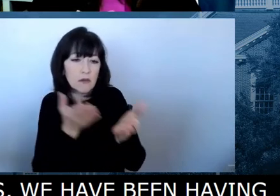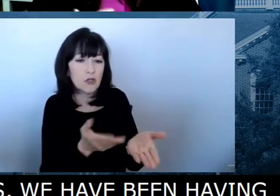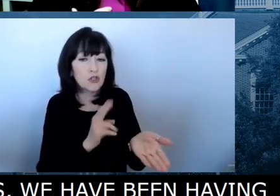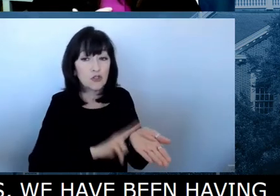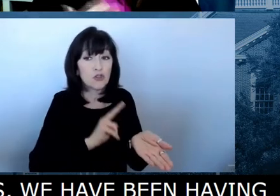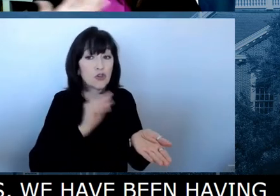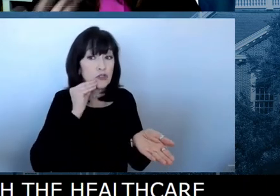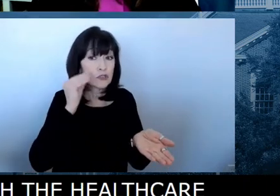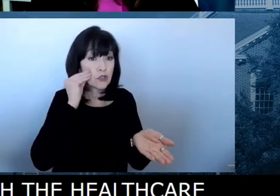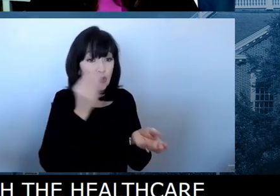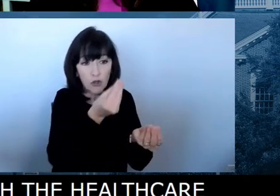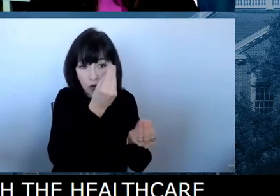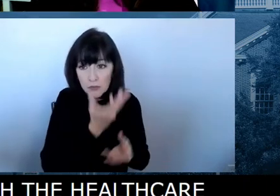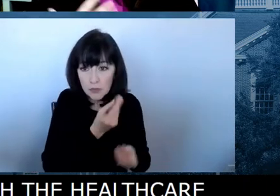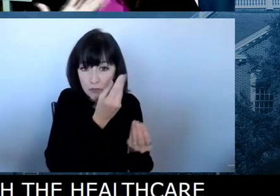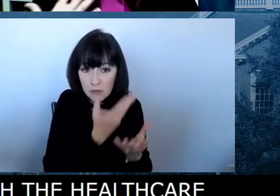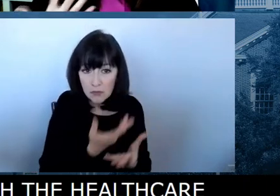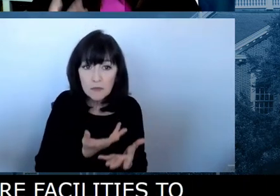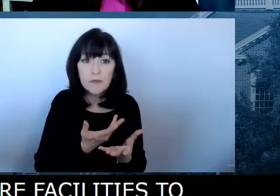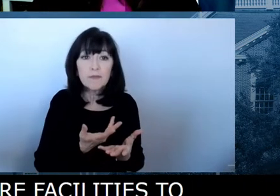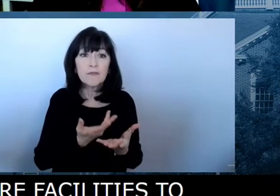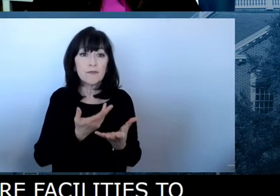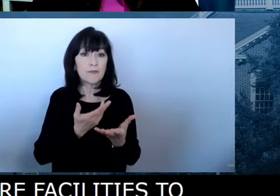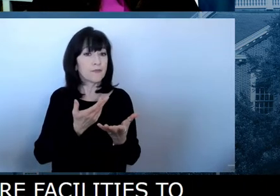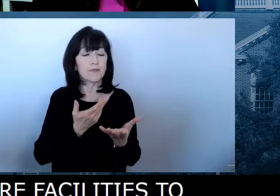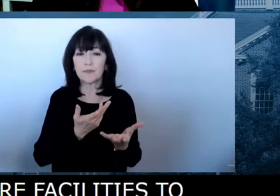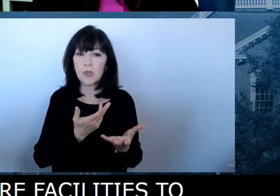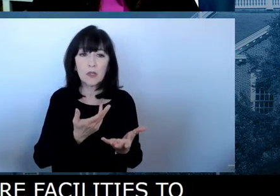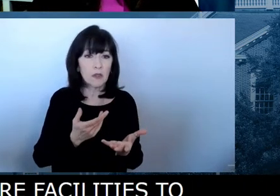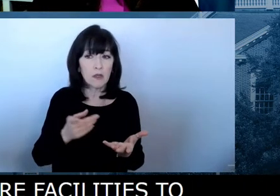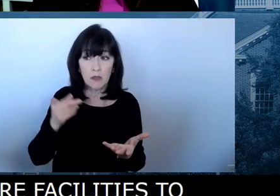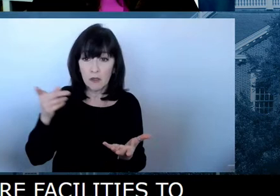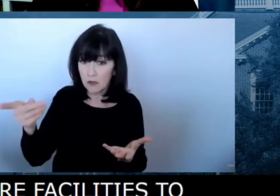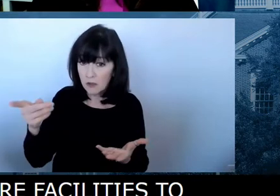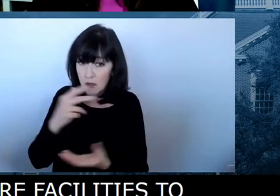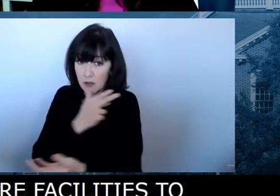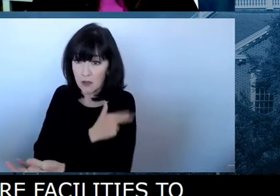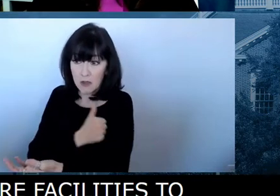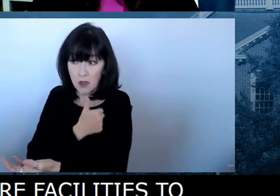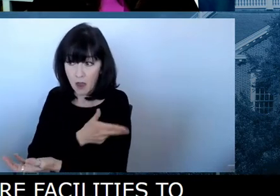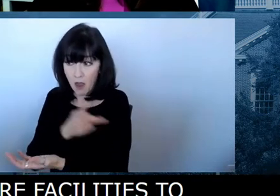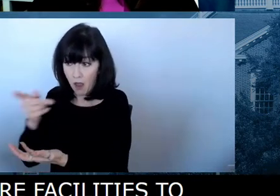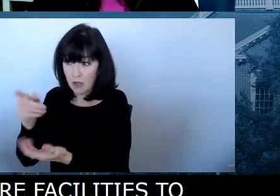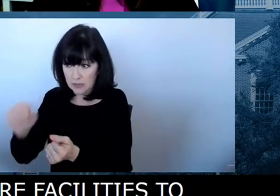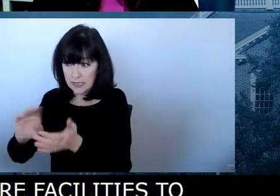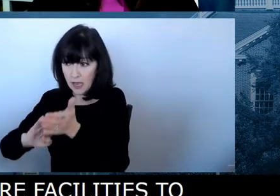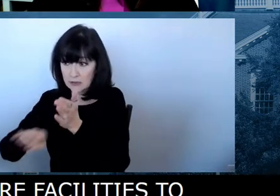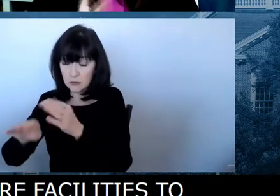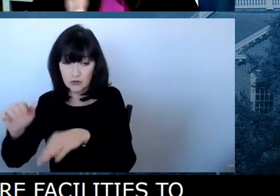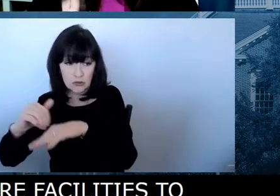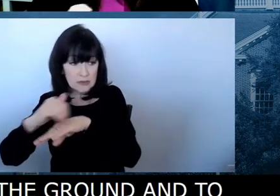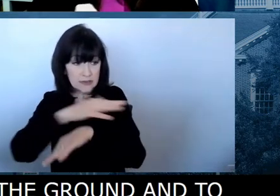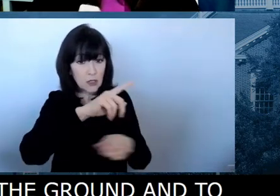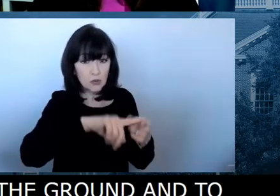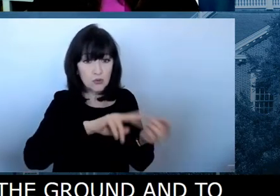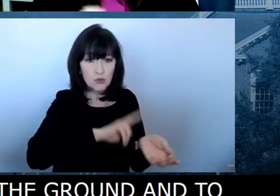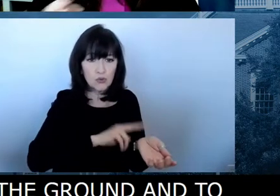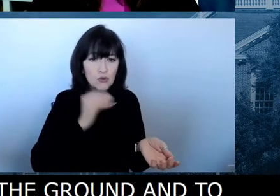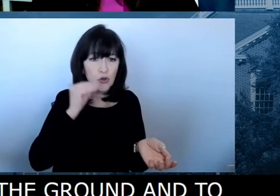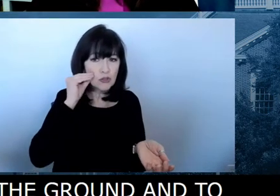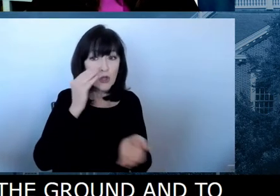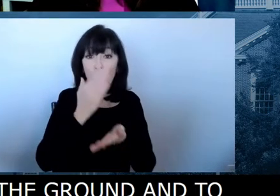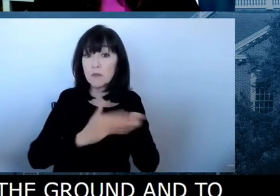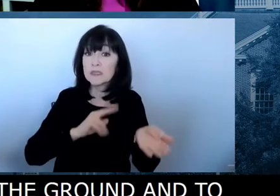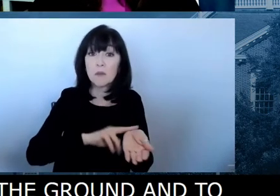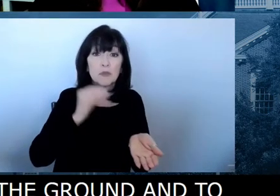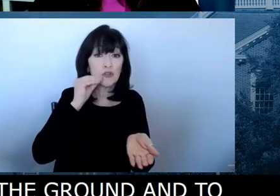out, are, are they not taking discharges? Why are they not taking discharges? And that was really why these two, uh, these two